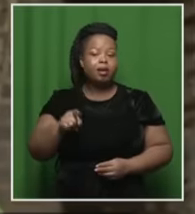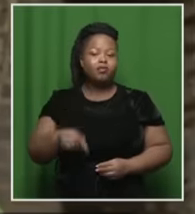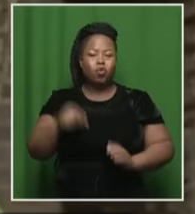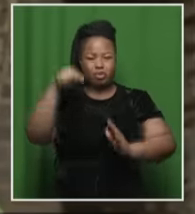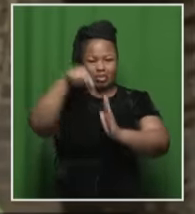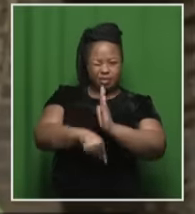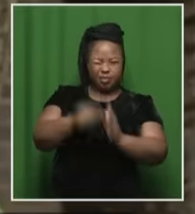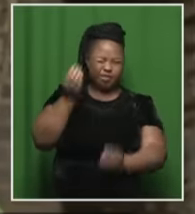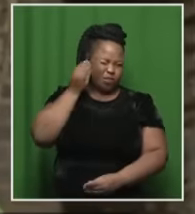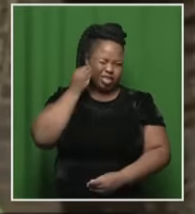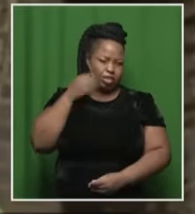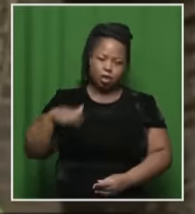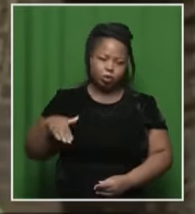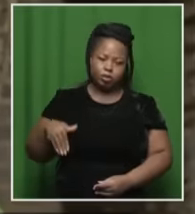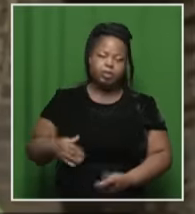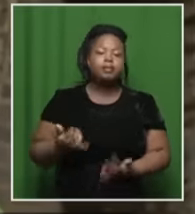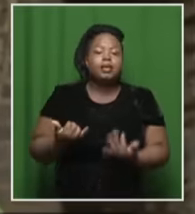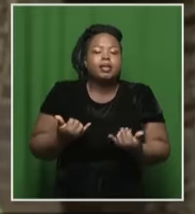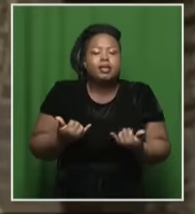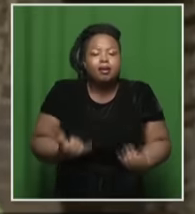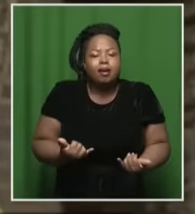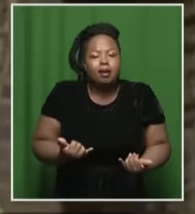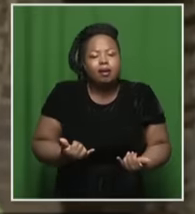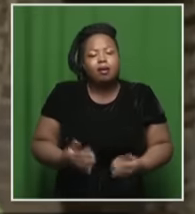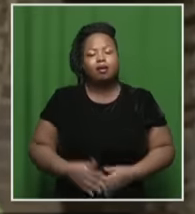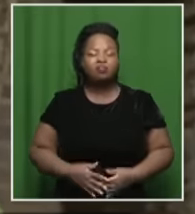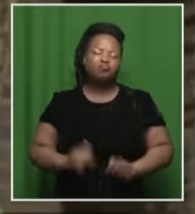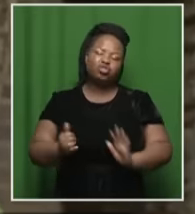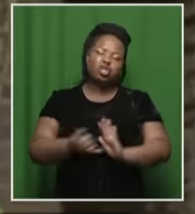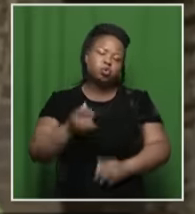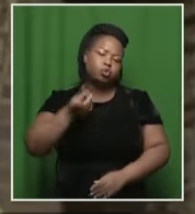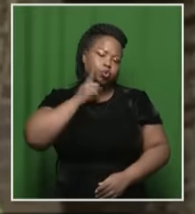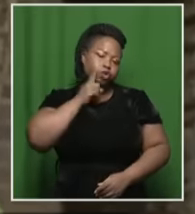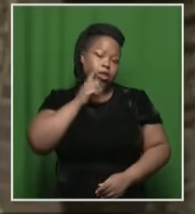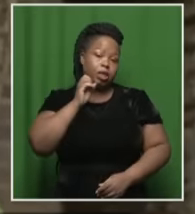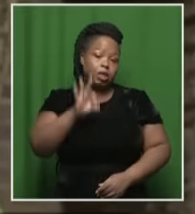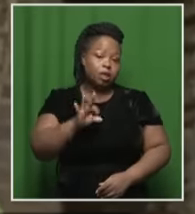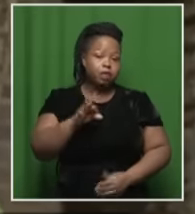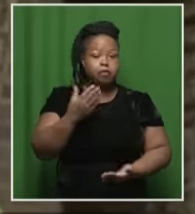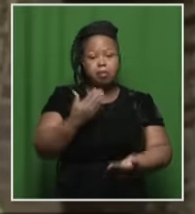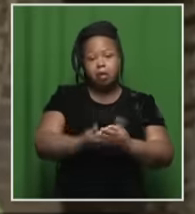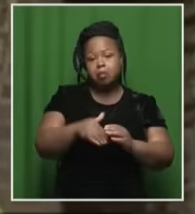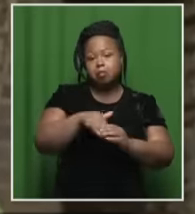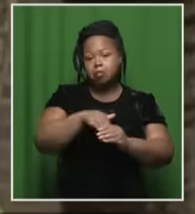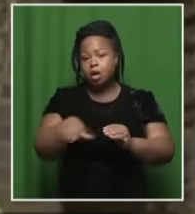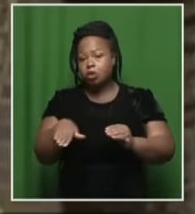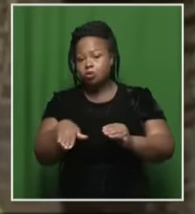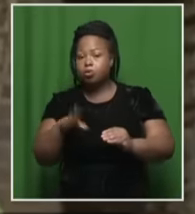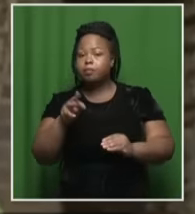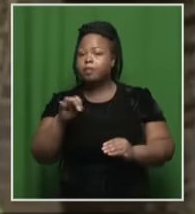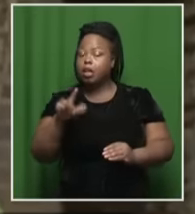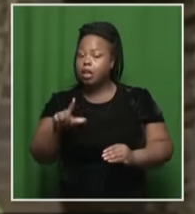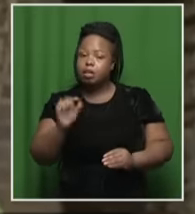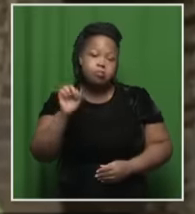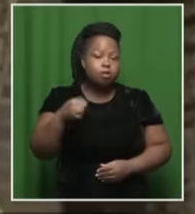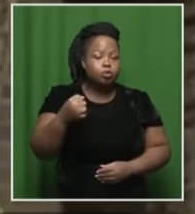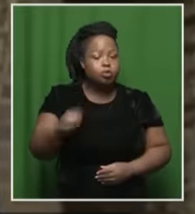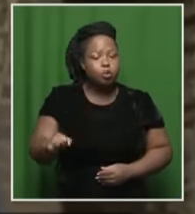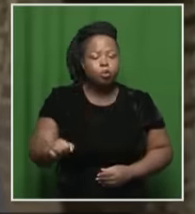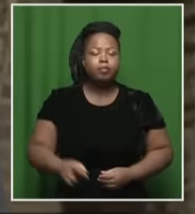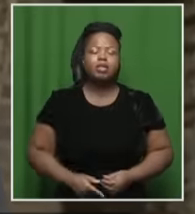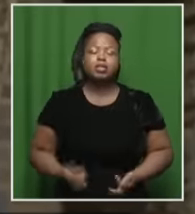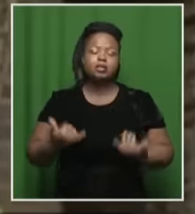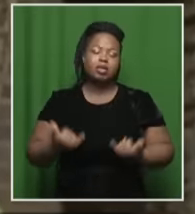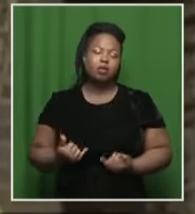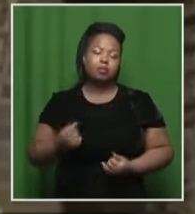case. What the court is now looking at is various grounds on whether to release her on bail. Now, when she presents that case, there's